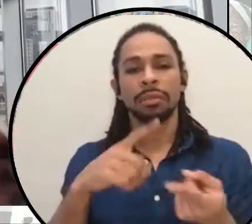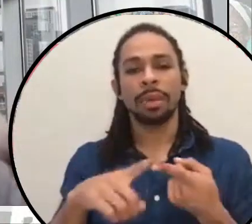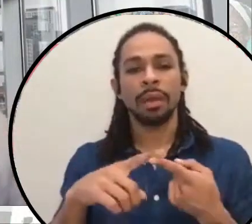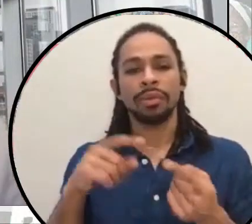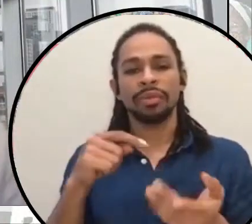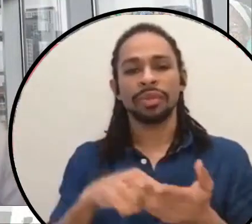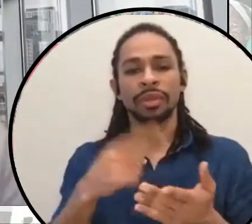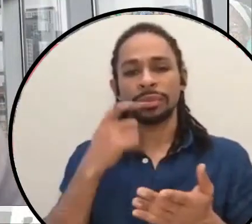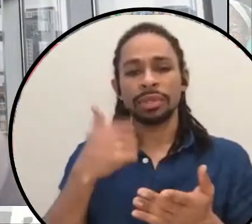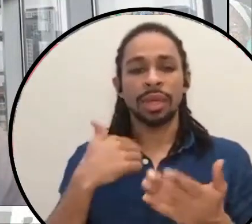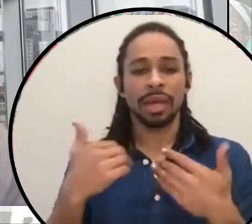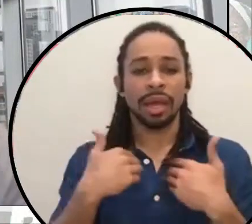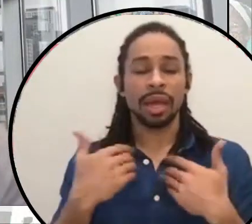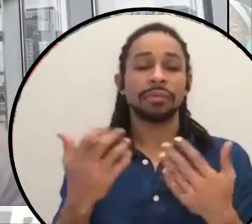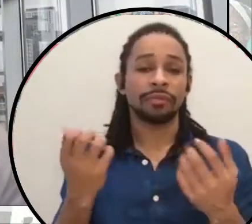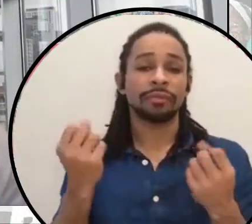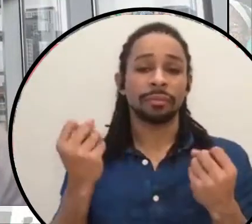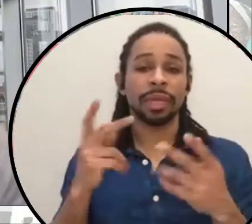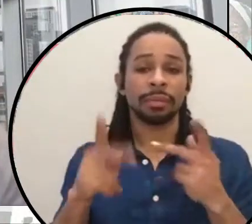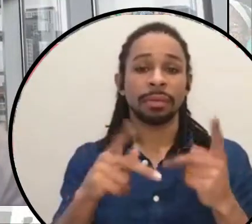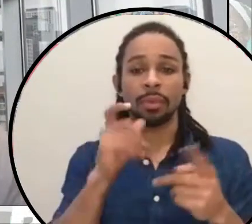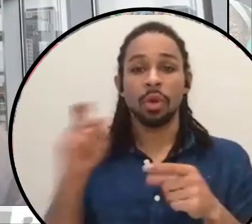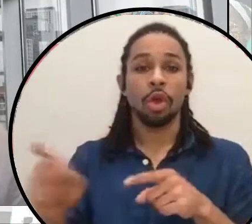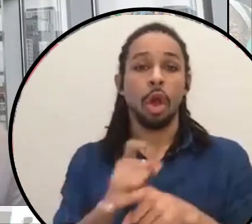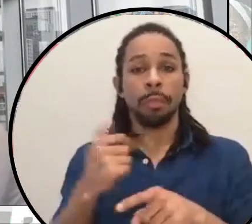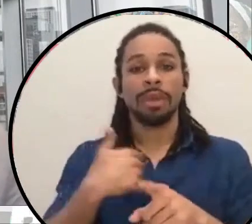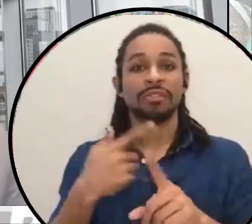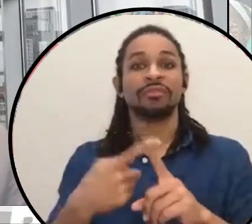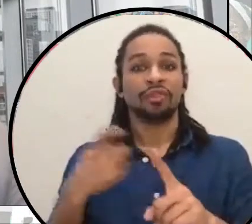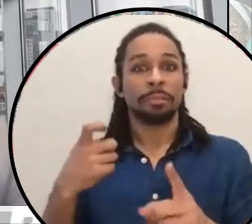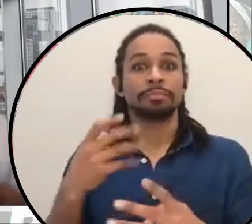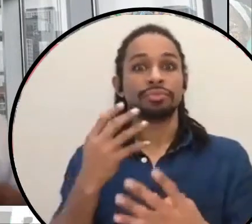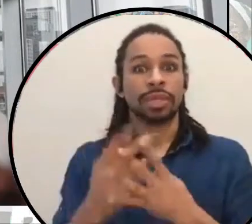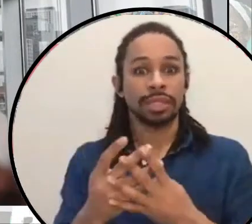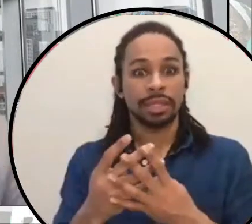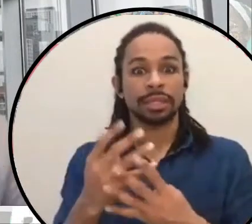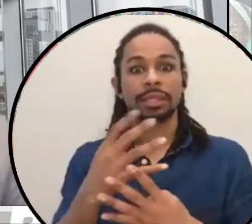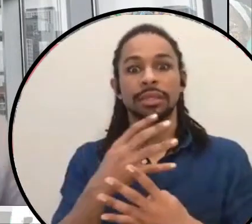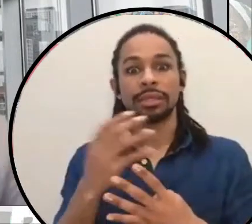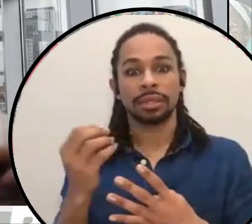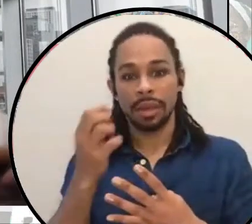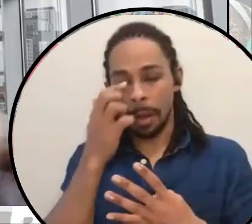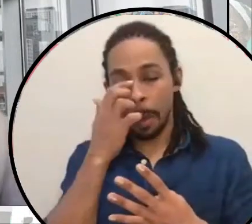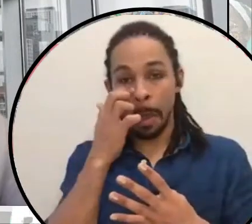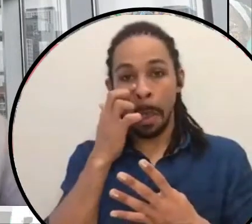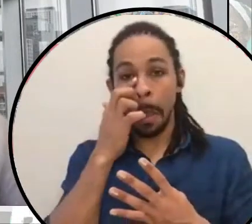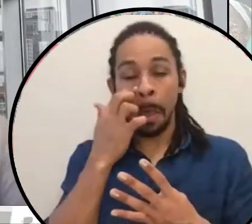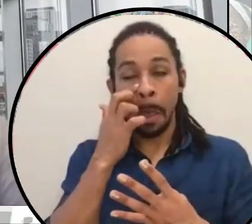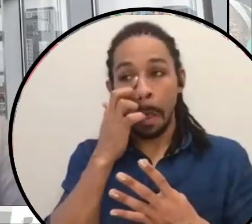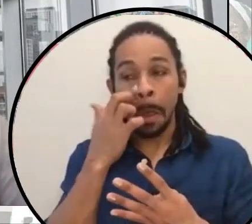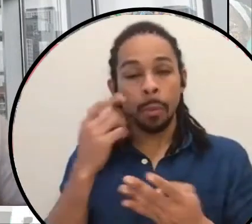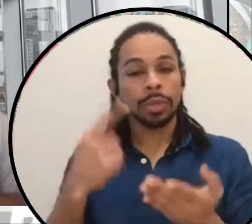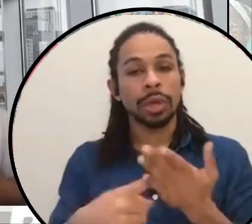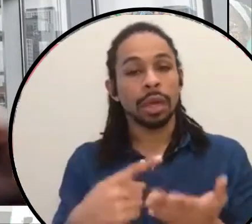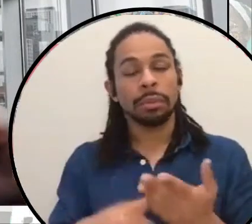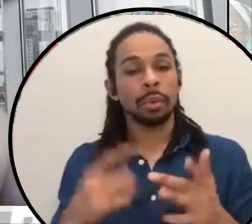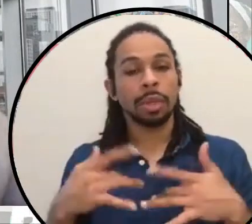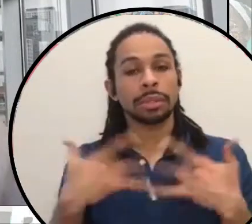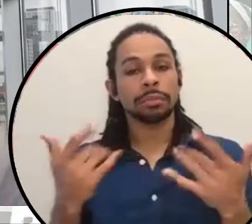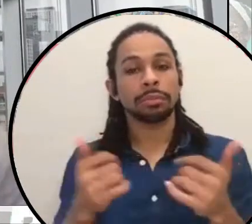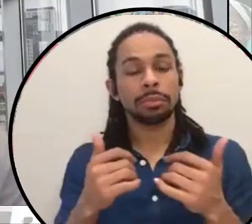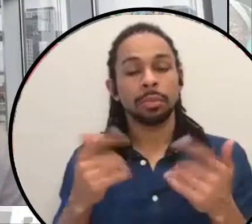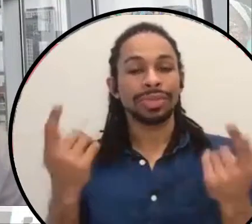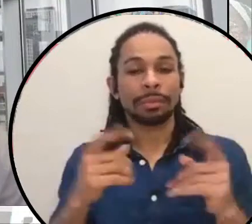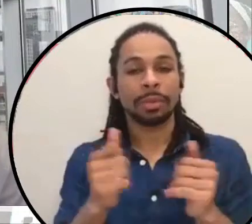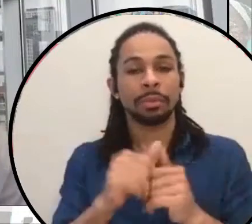because I have a lot of folks that call me from prison, uh, uh, they, you know, they call me from prison and we talk about what's going on now with the COVID and